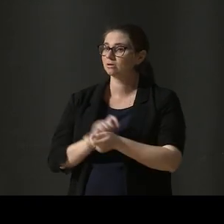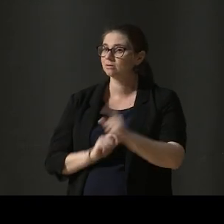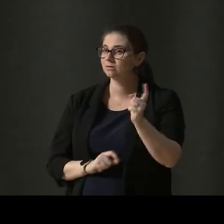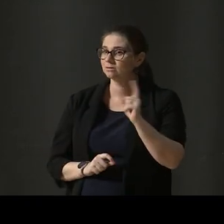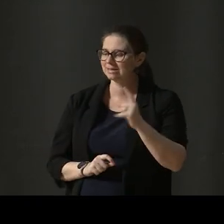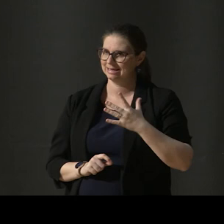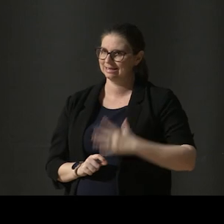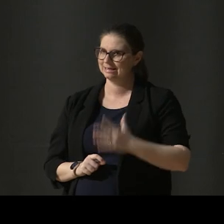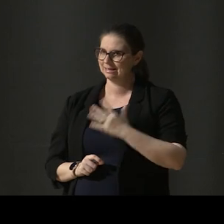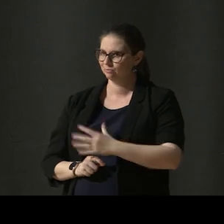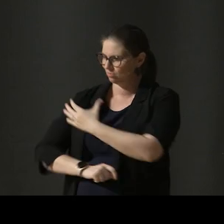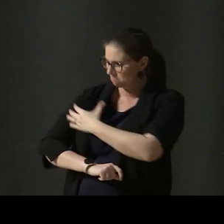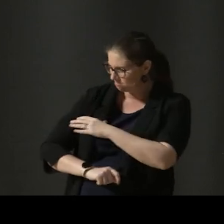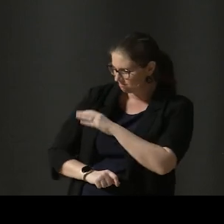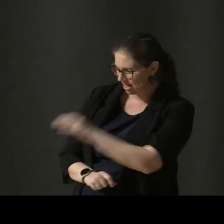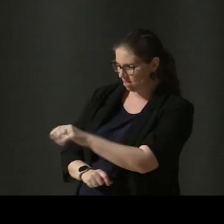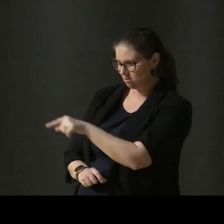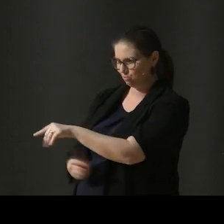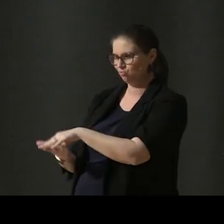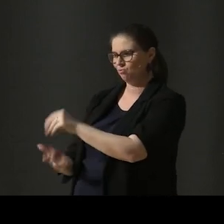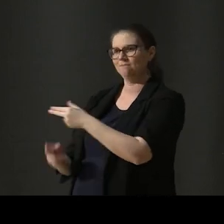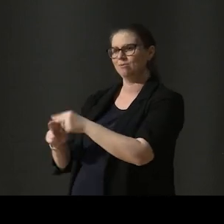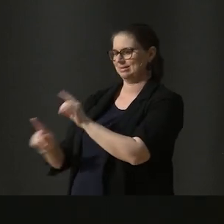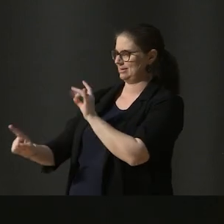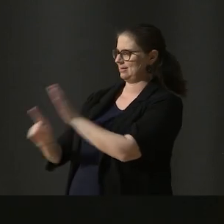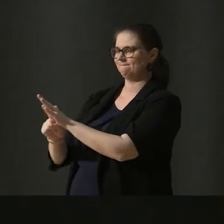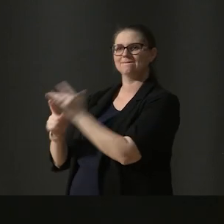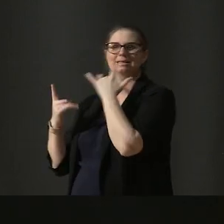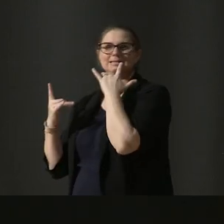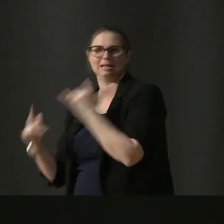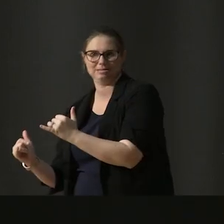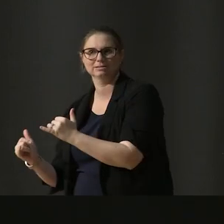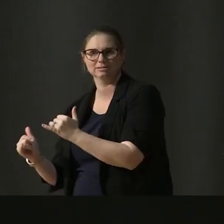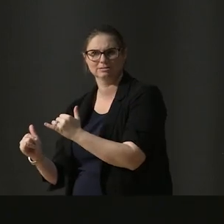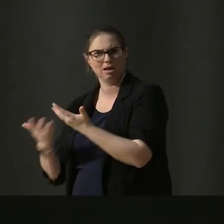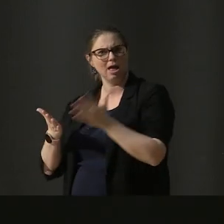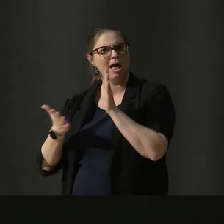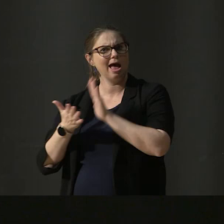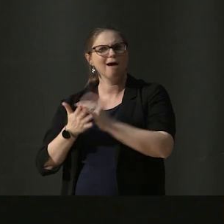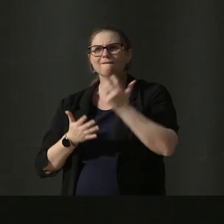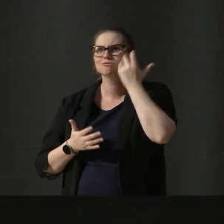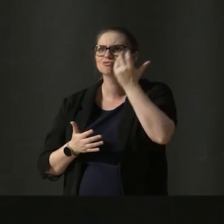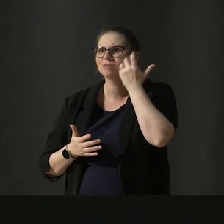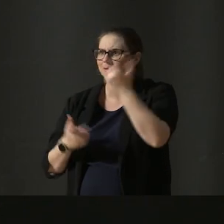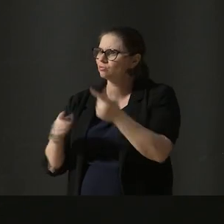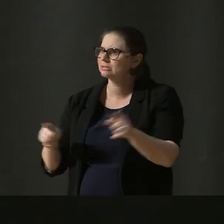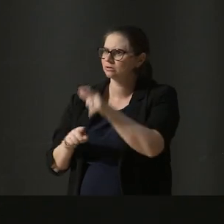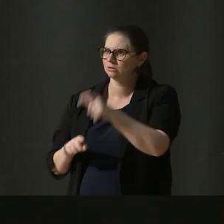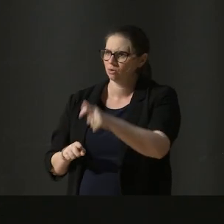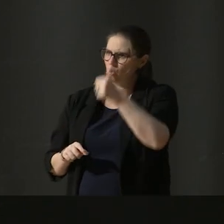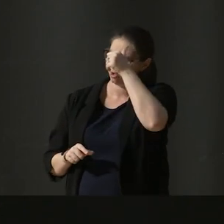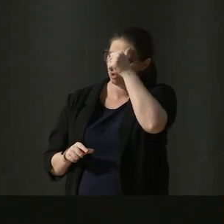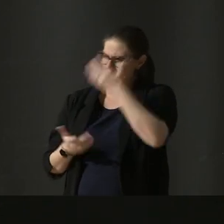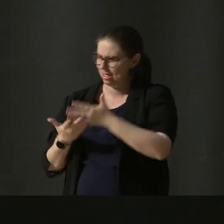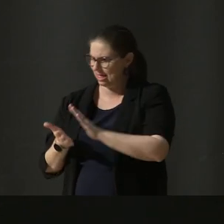empower our students towards self-assessment. How will the next generation of musicians learn to play with confidence or realize